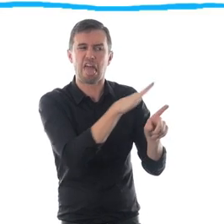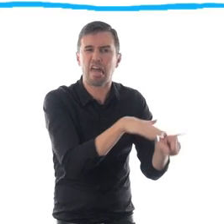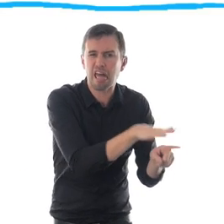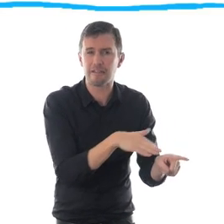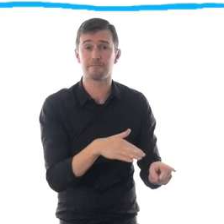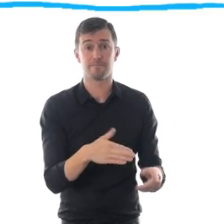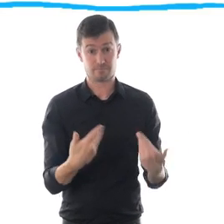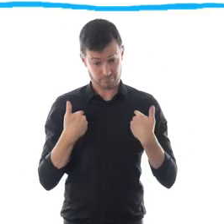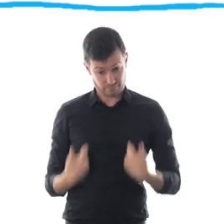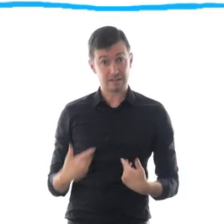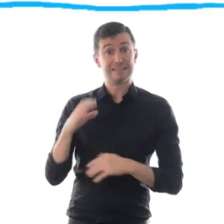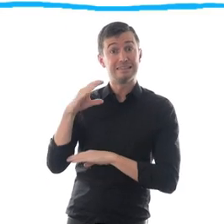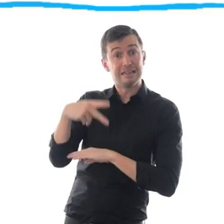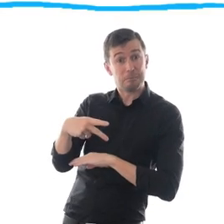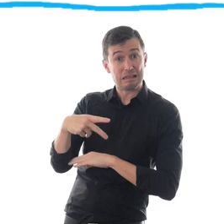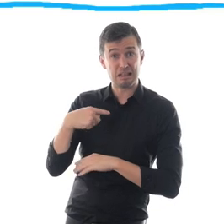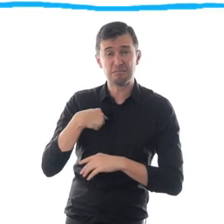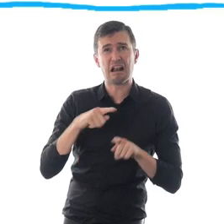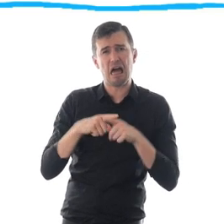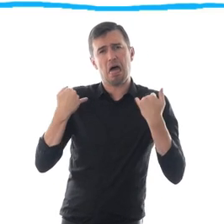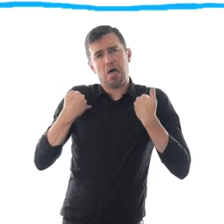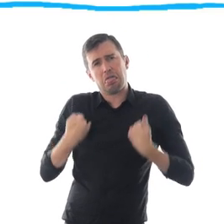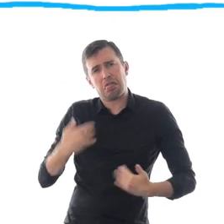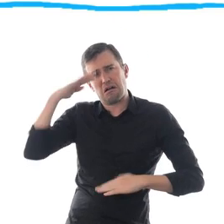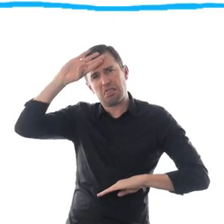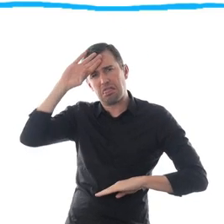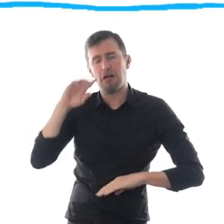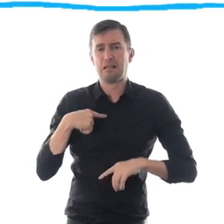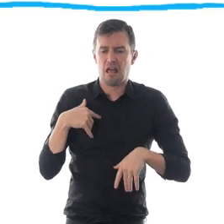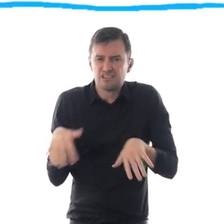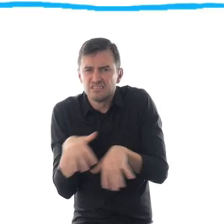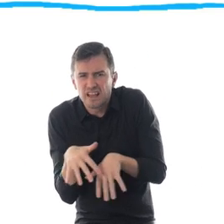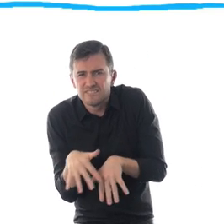me sick, doesn't make me a sufferer, and doesn't make me a victim.